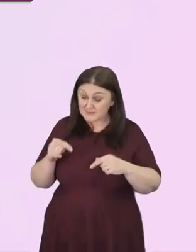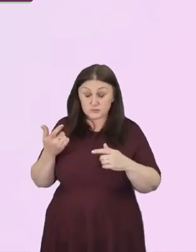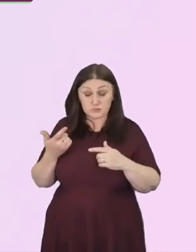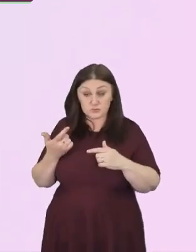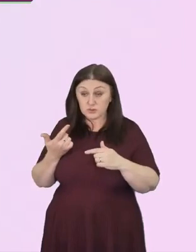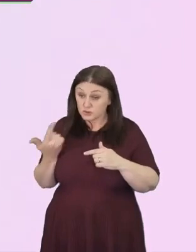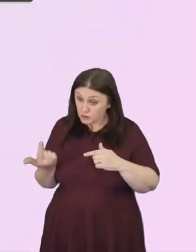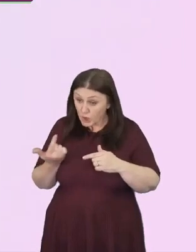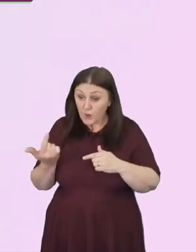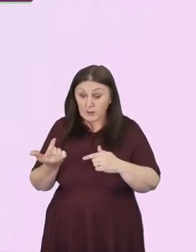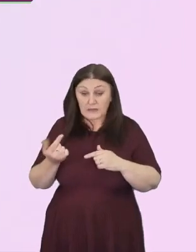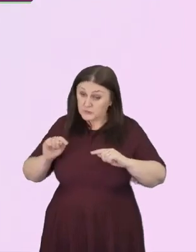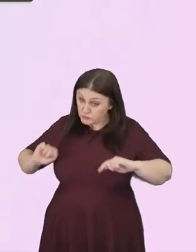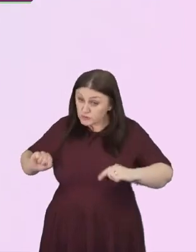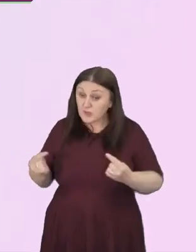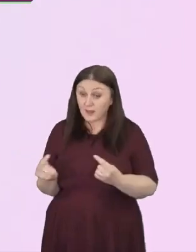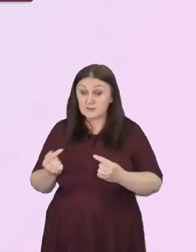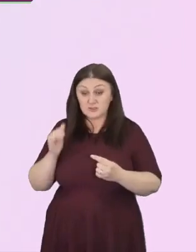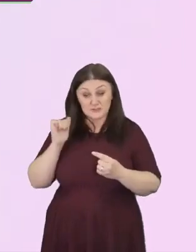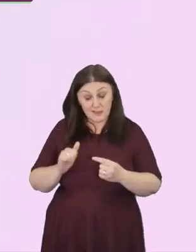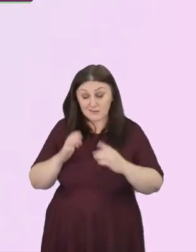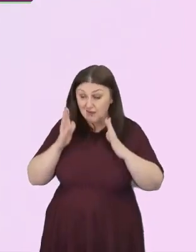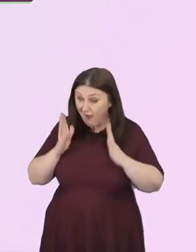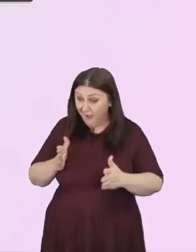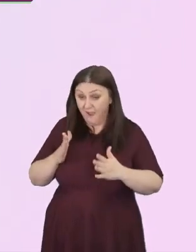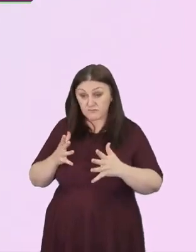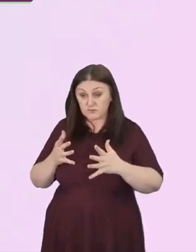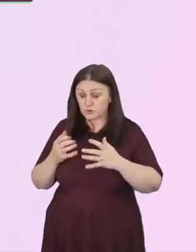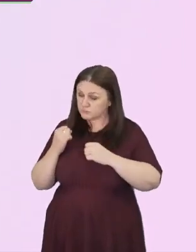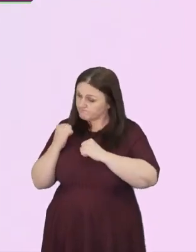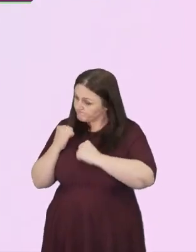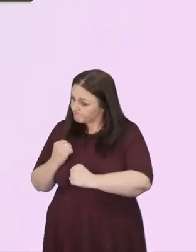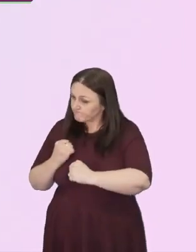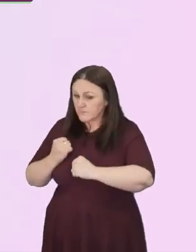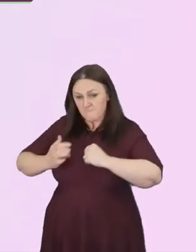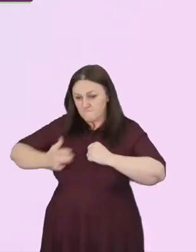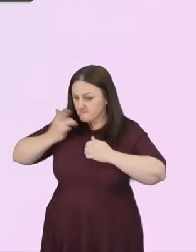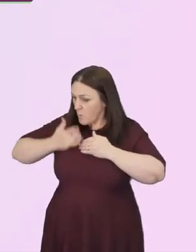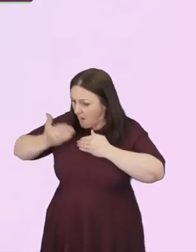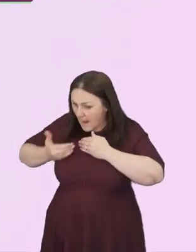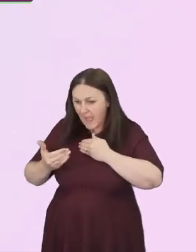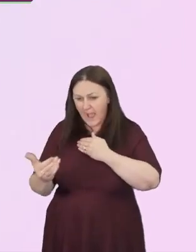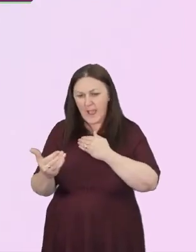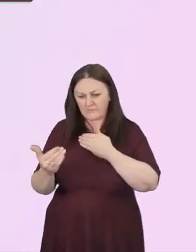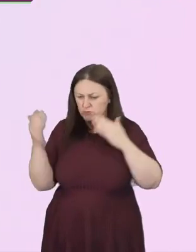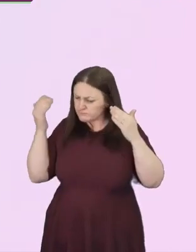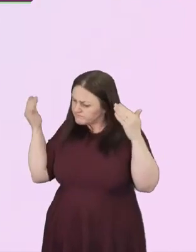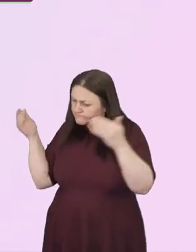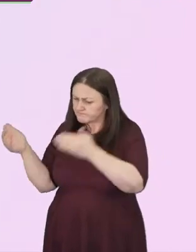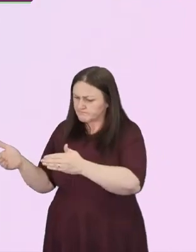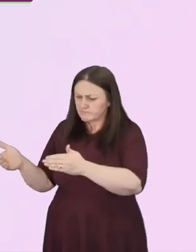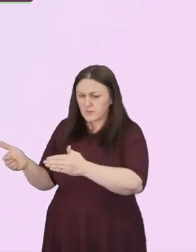without a lifelong intention to give this matter of racial justice our full attention.